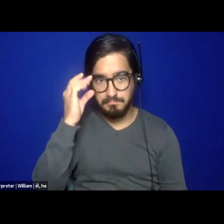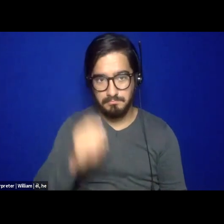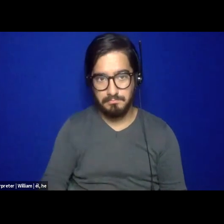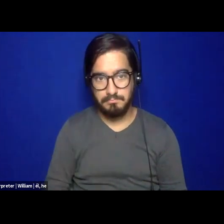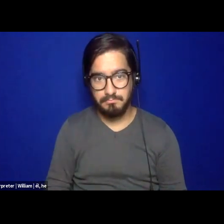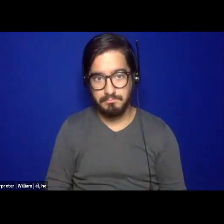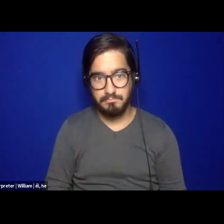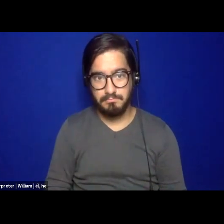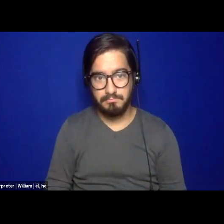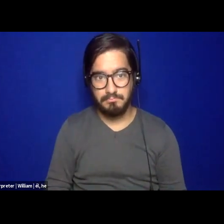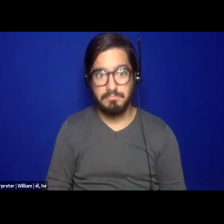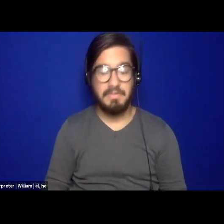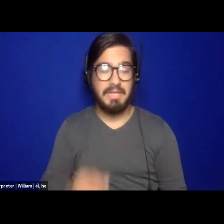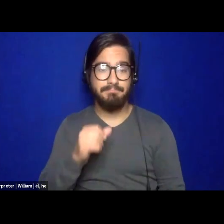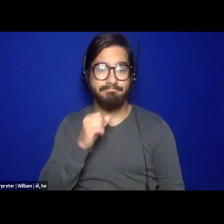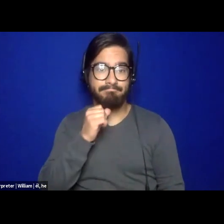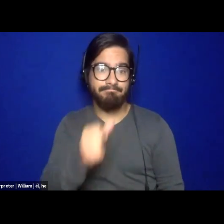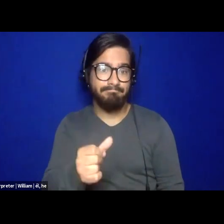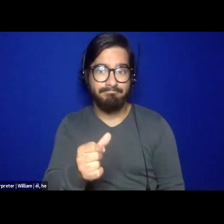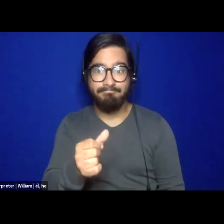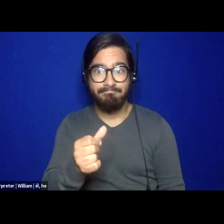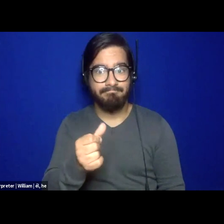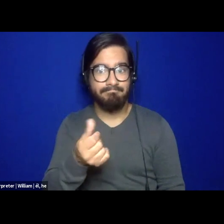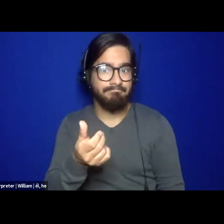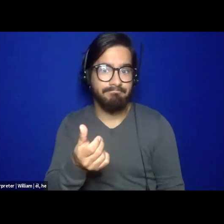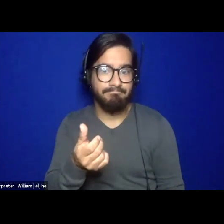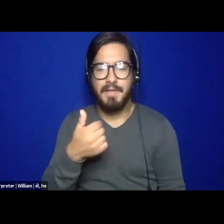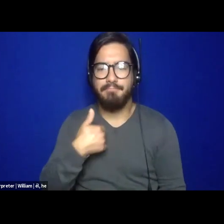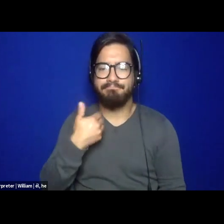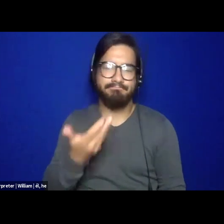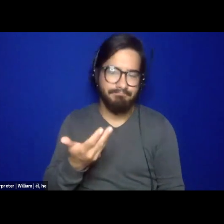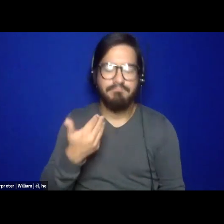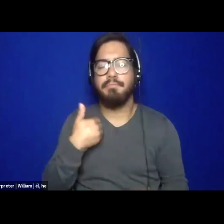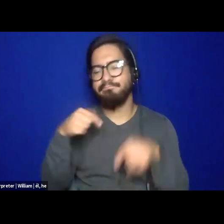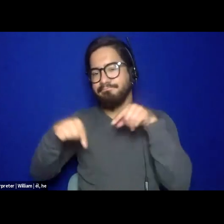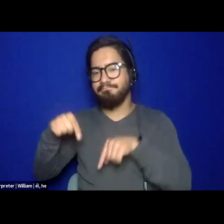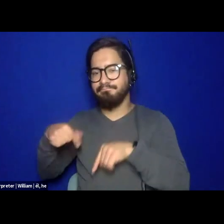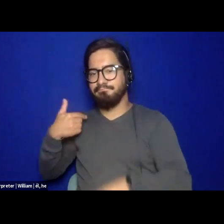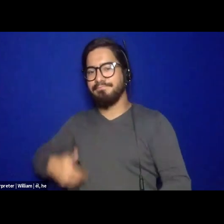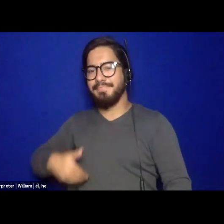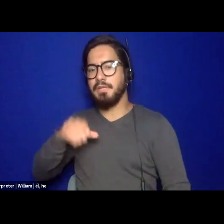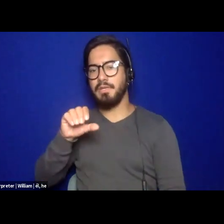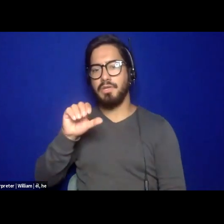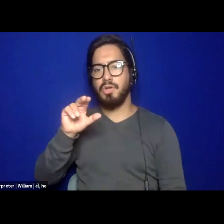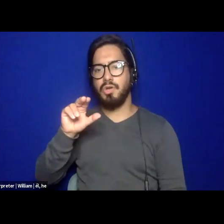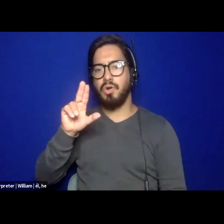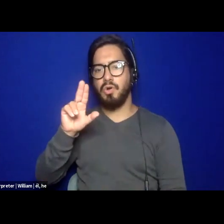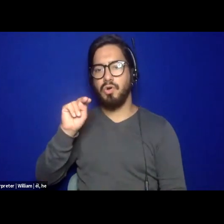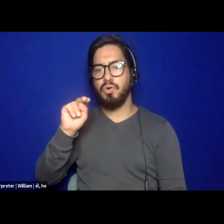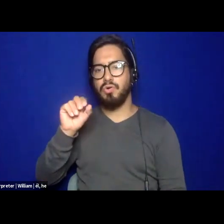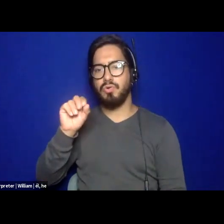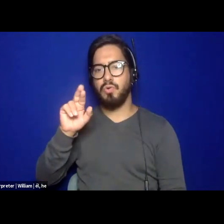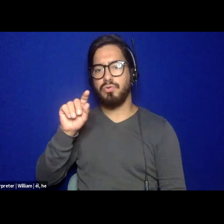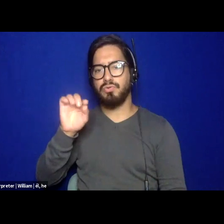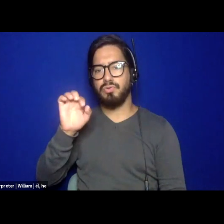I am not an orthodox, um, or I am an unorthodox practitioner. I, yes, I, I have the